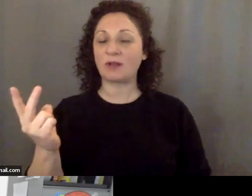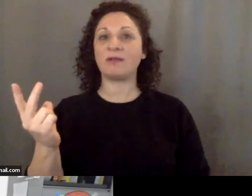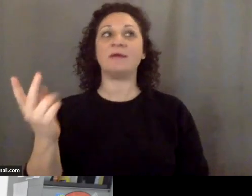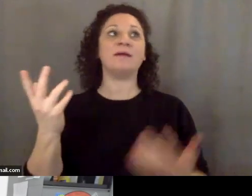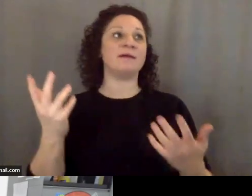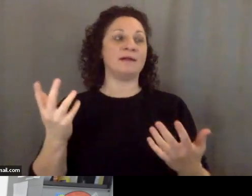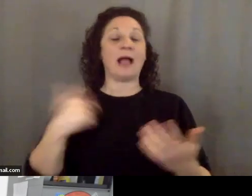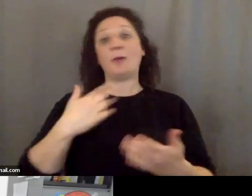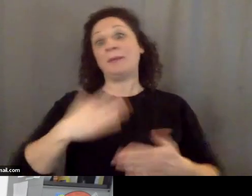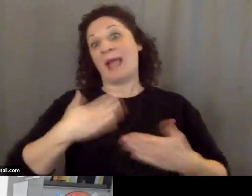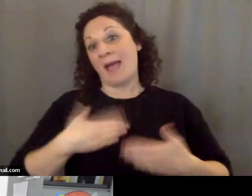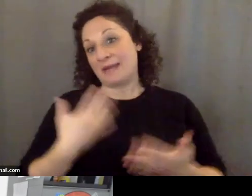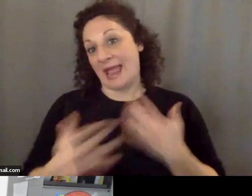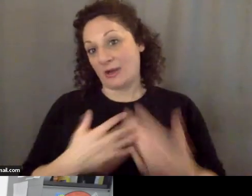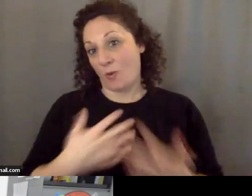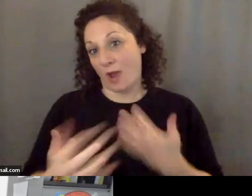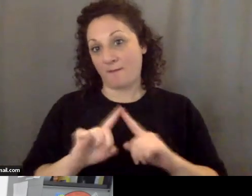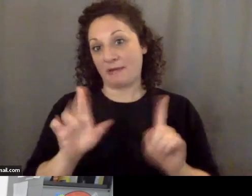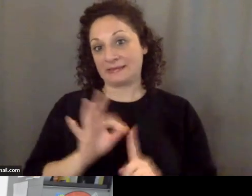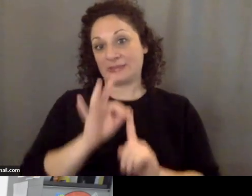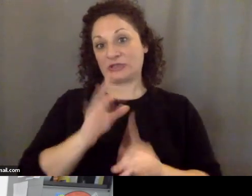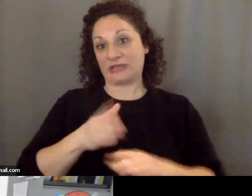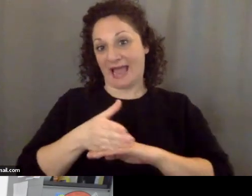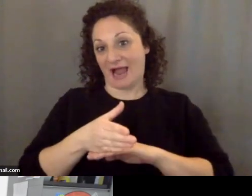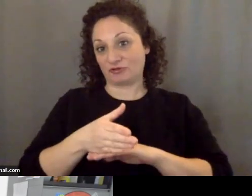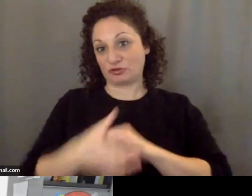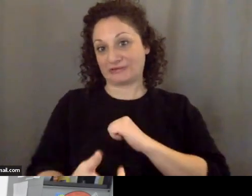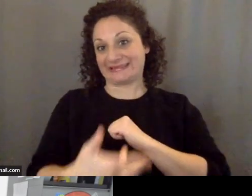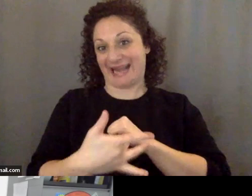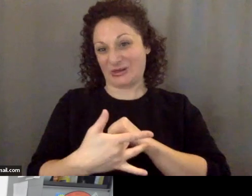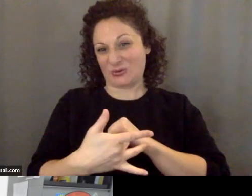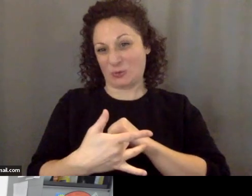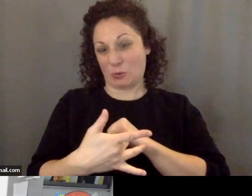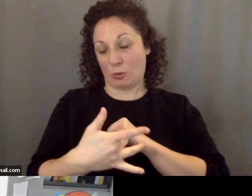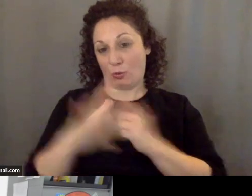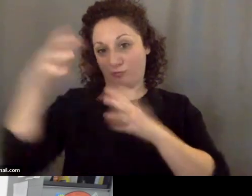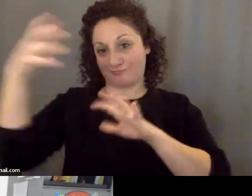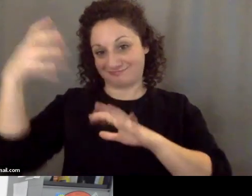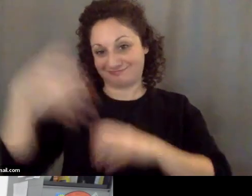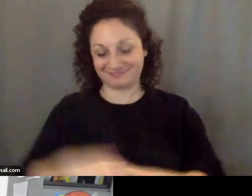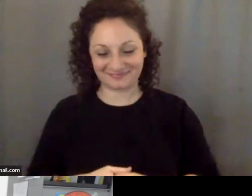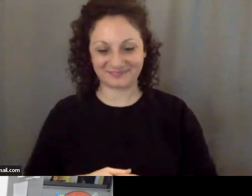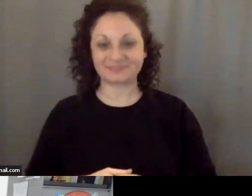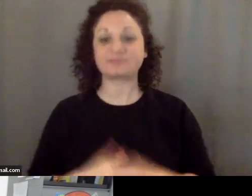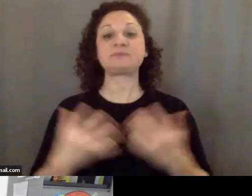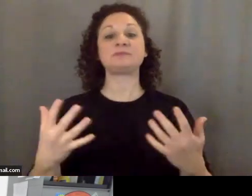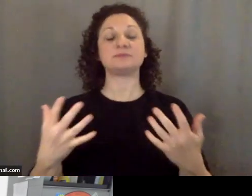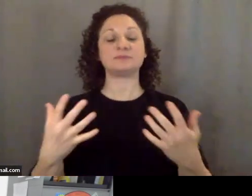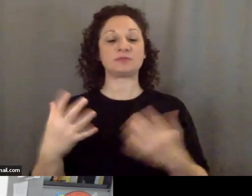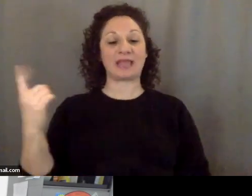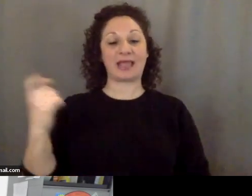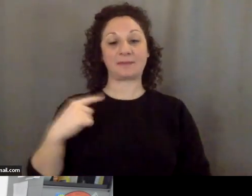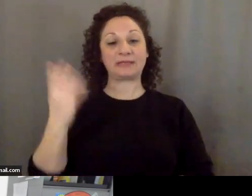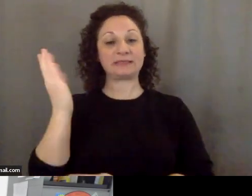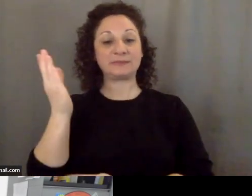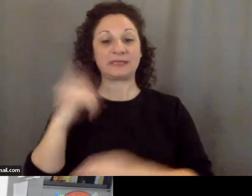I would have been happy anyway, but particularly after this technical brouhaha. So I've been asked to speak about